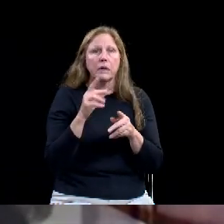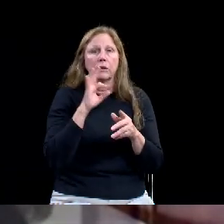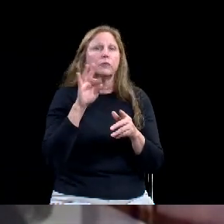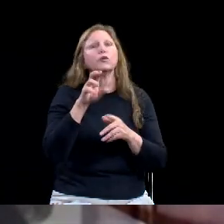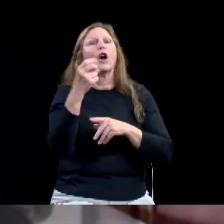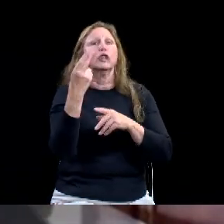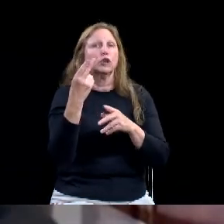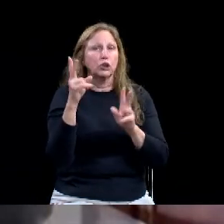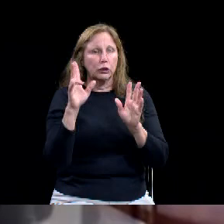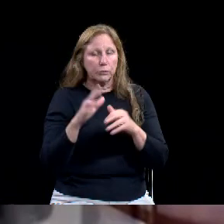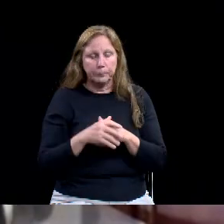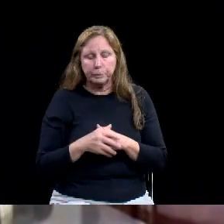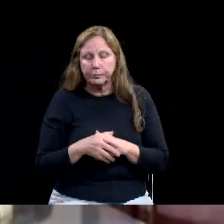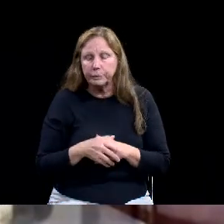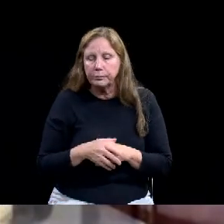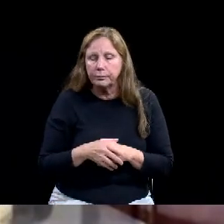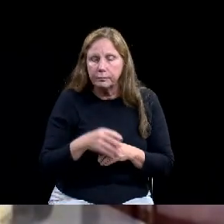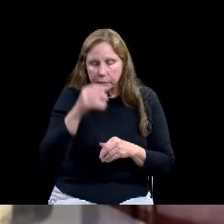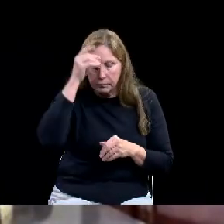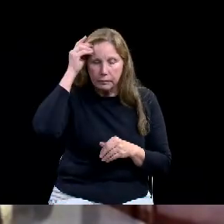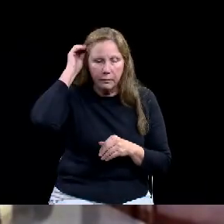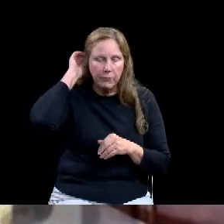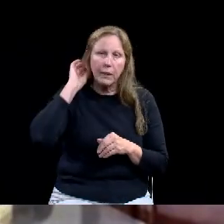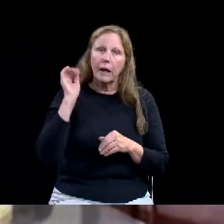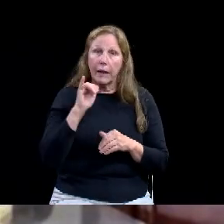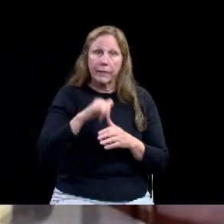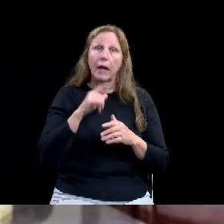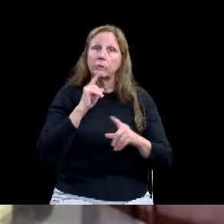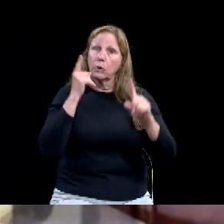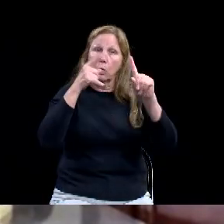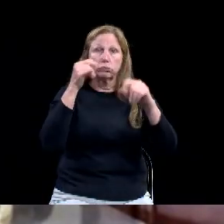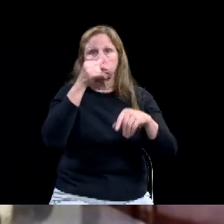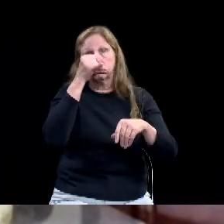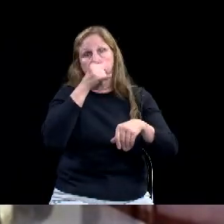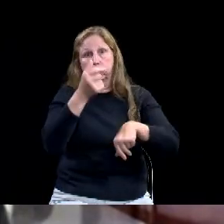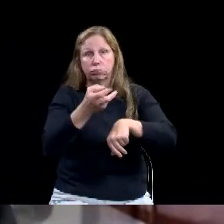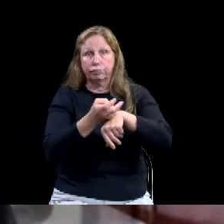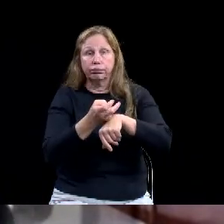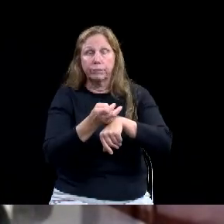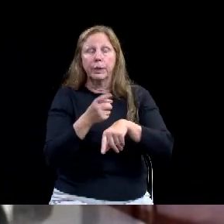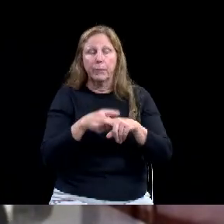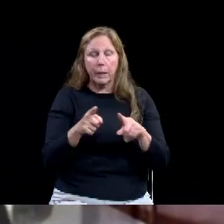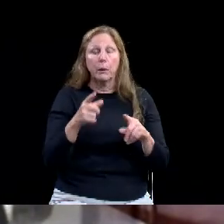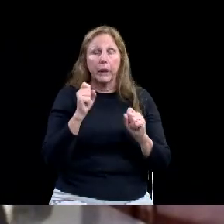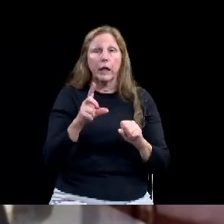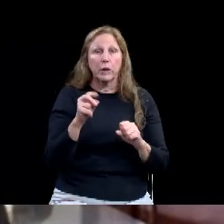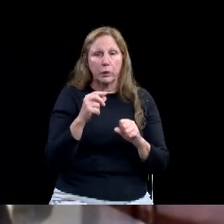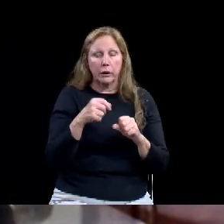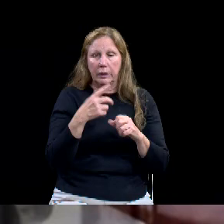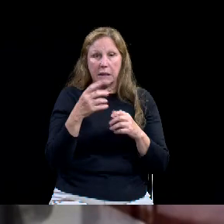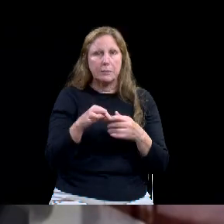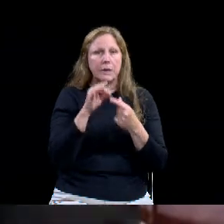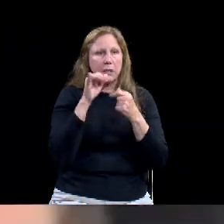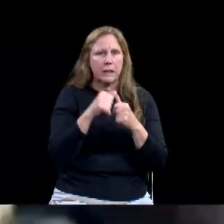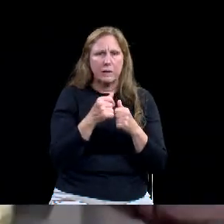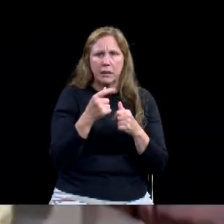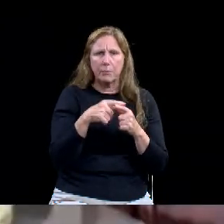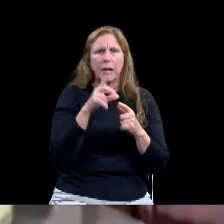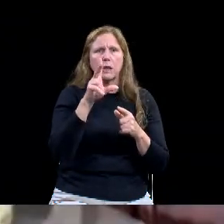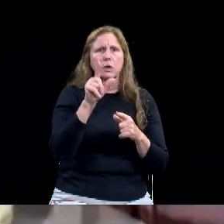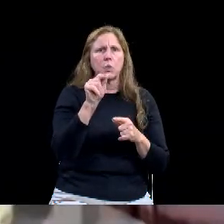next, uh, by 2023, but, uh, let's, let's, I'll stay tuned. Let's see what we've got here. Thanks.